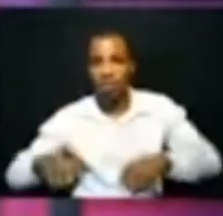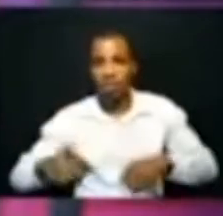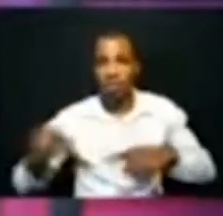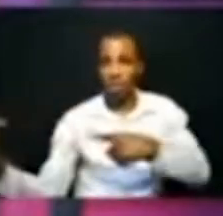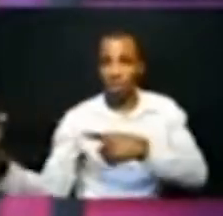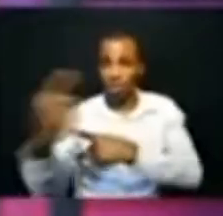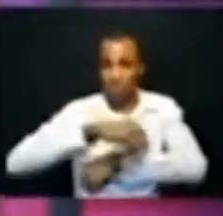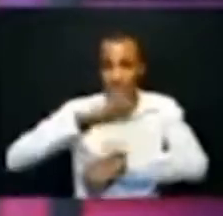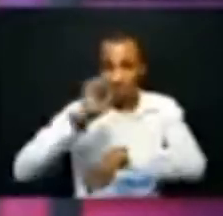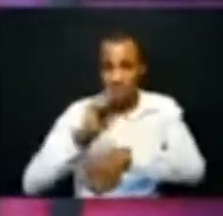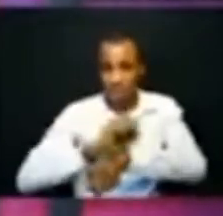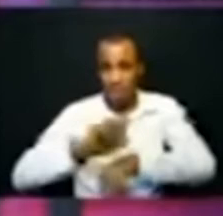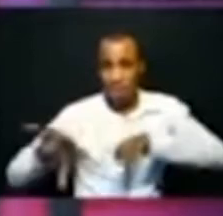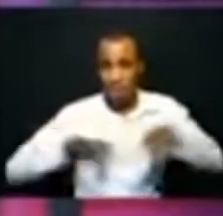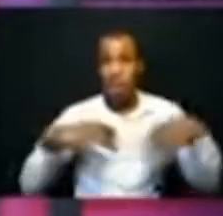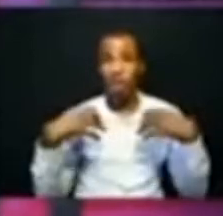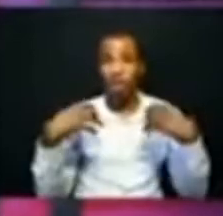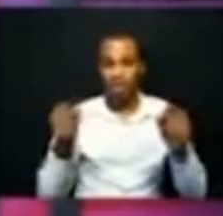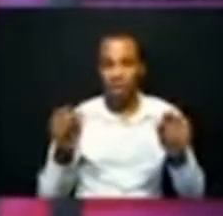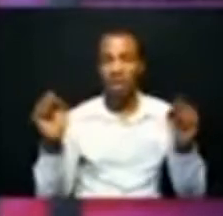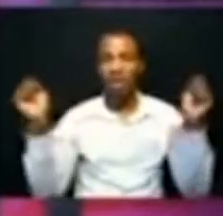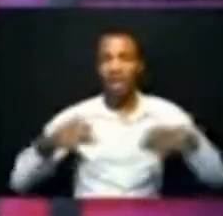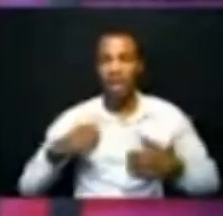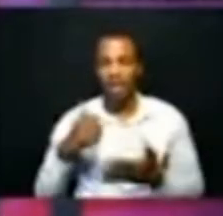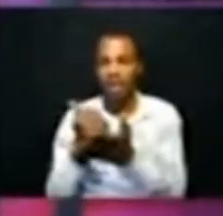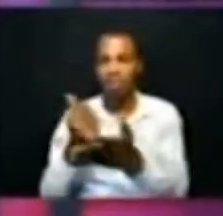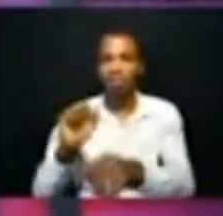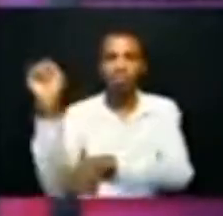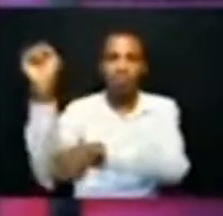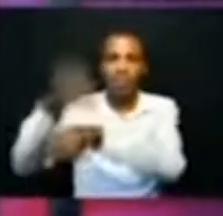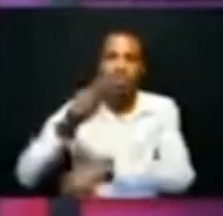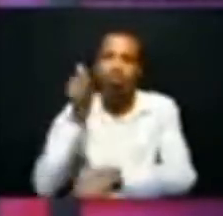and you'll be preparing effectively against tomorrow